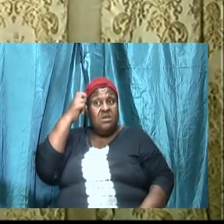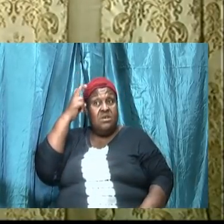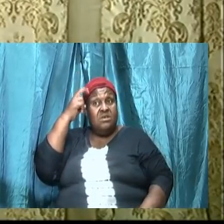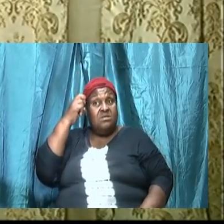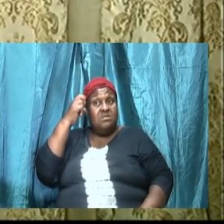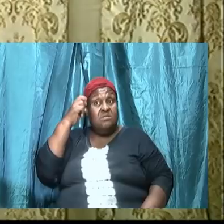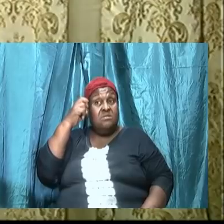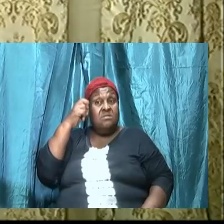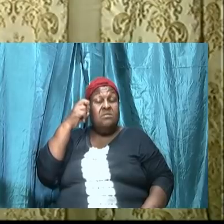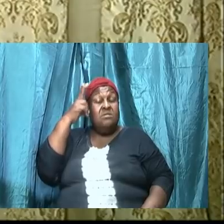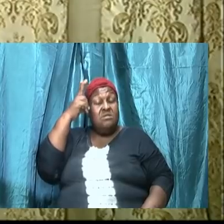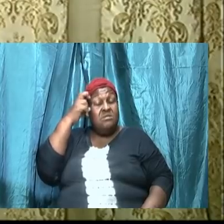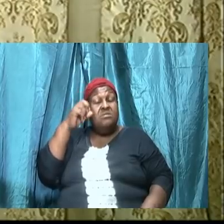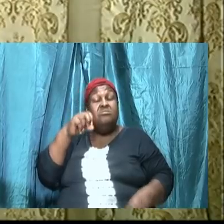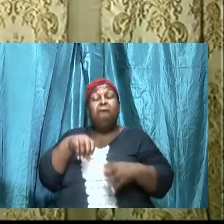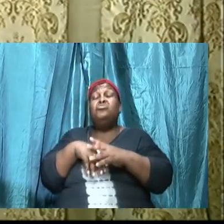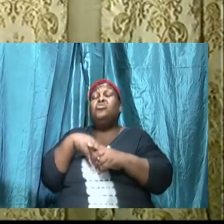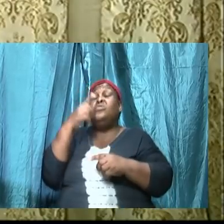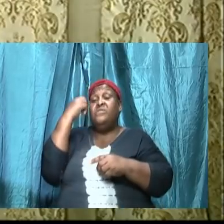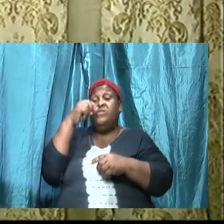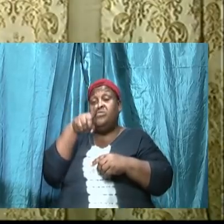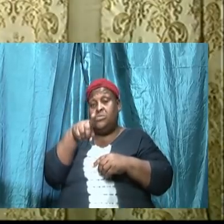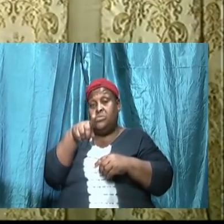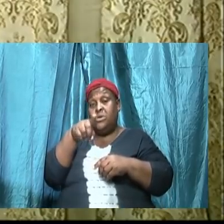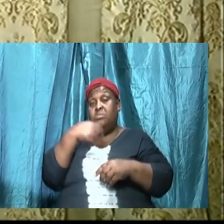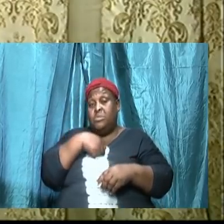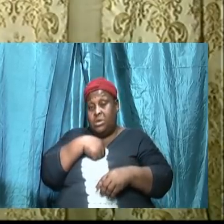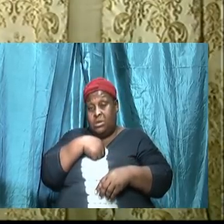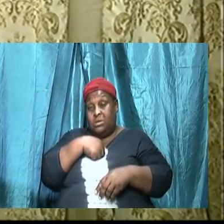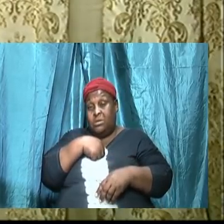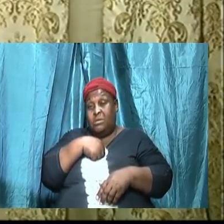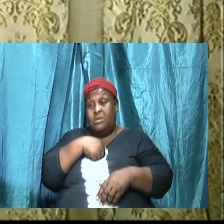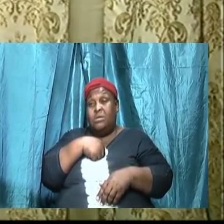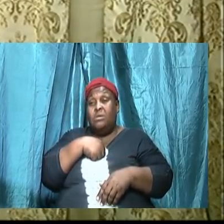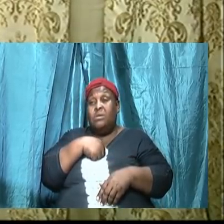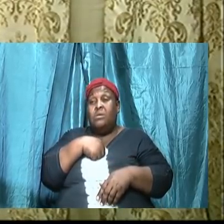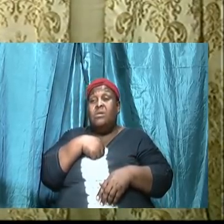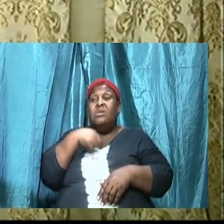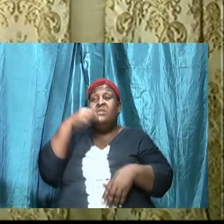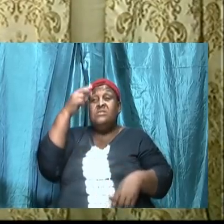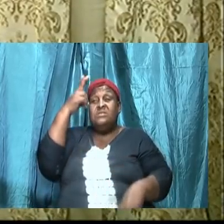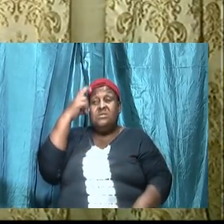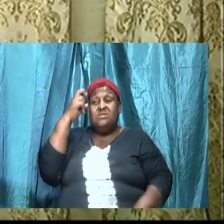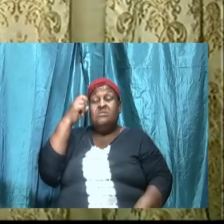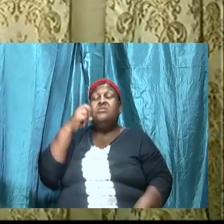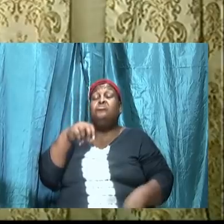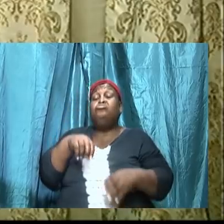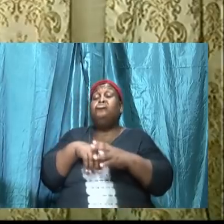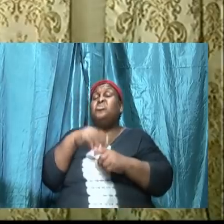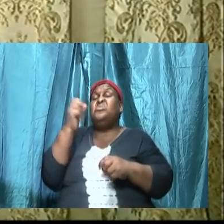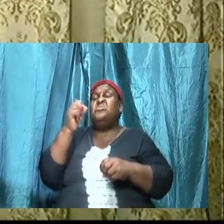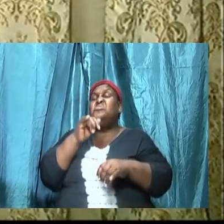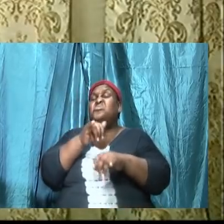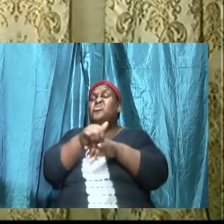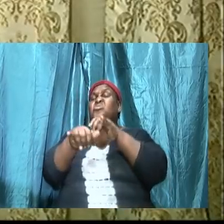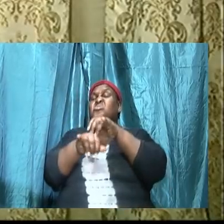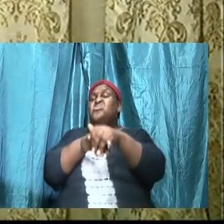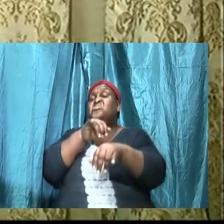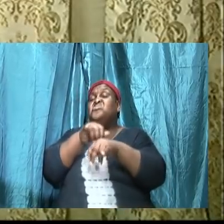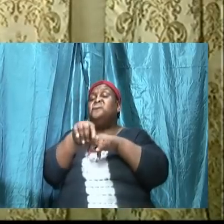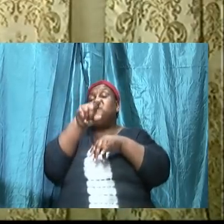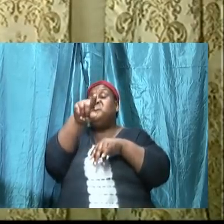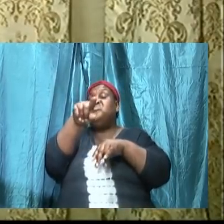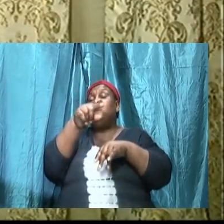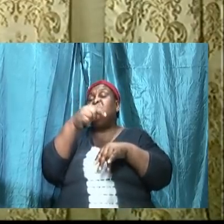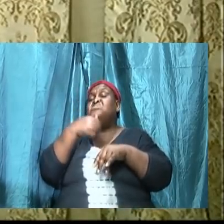for you. He is out for me. And I